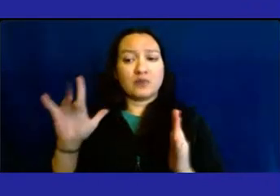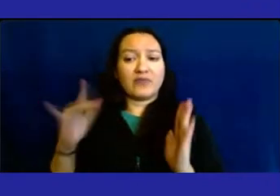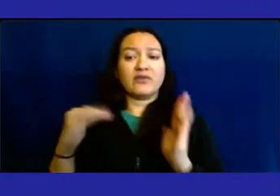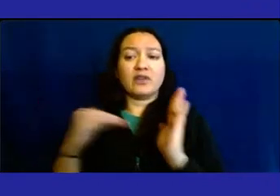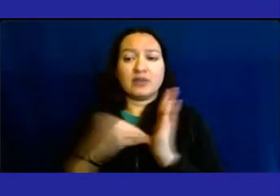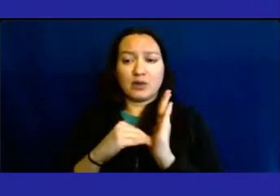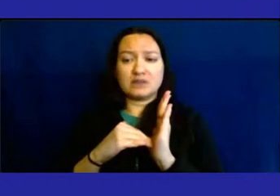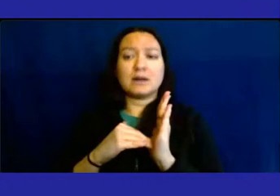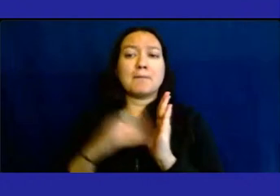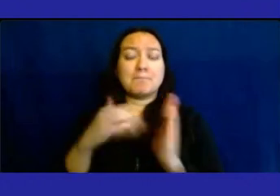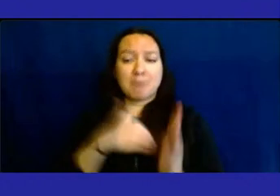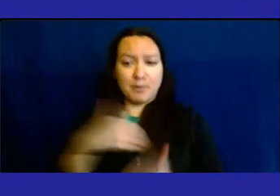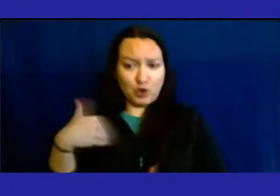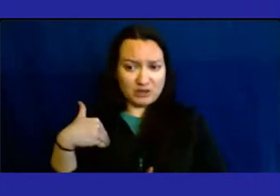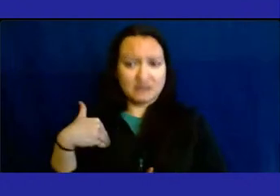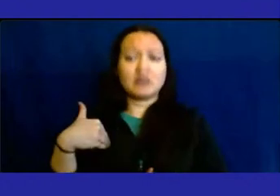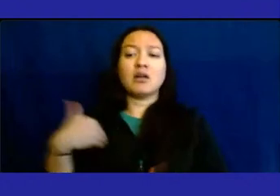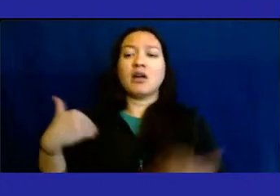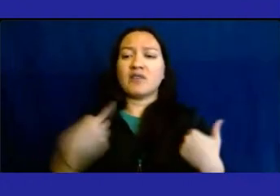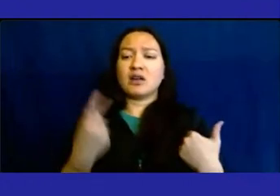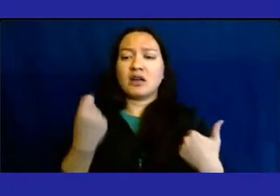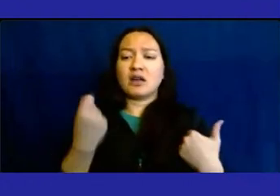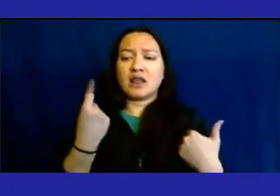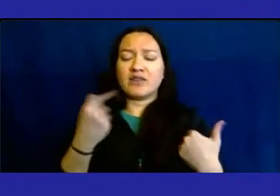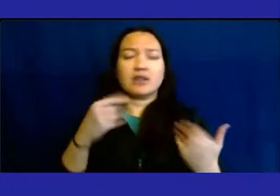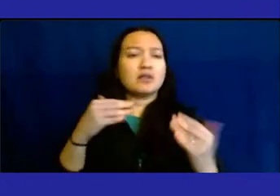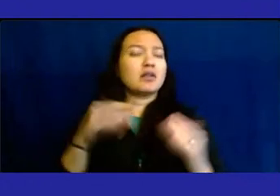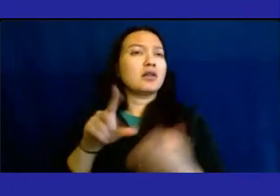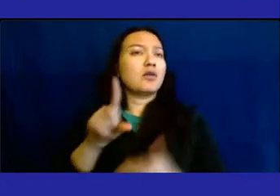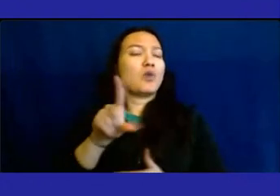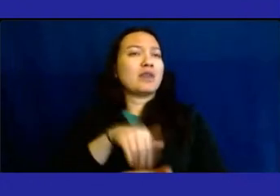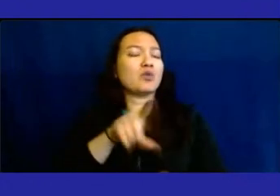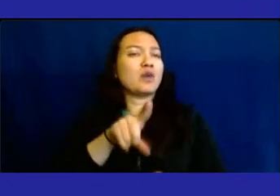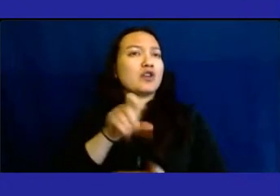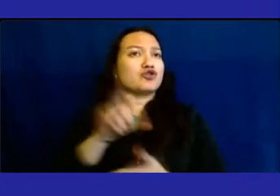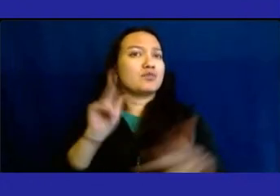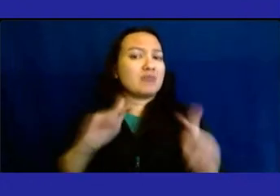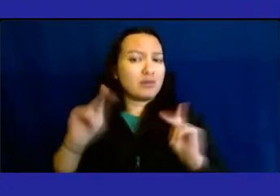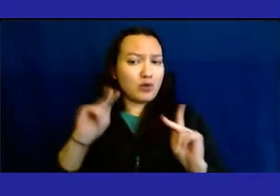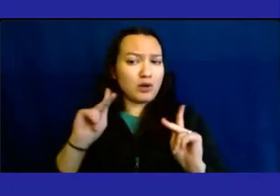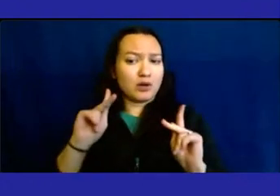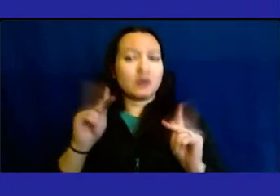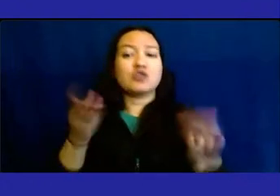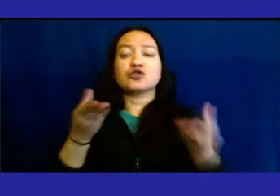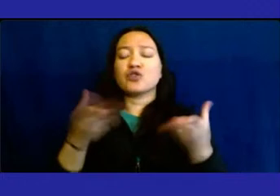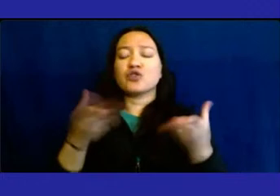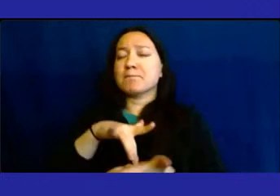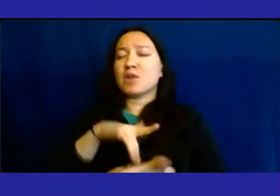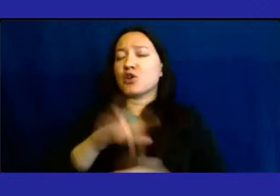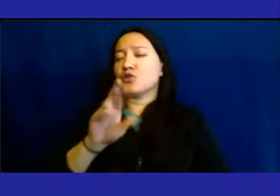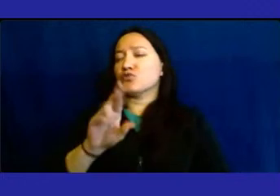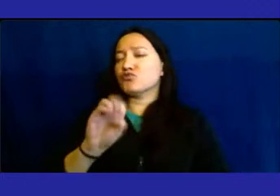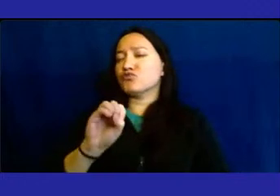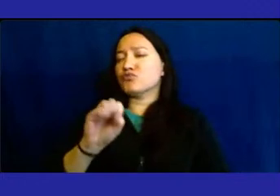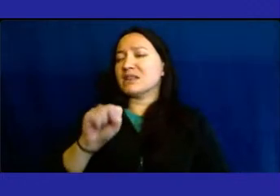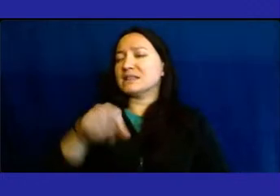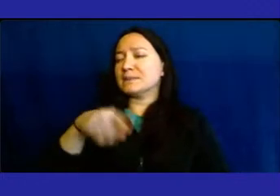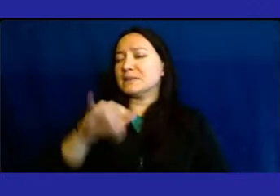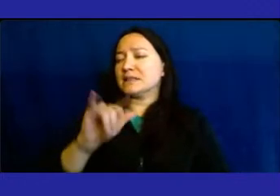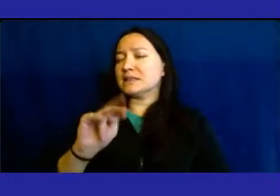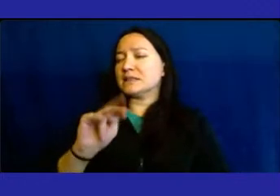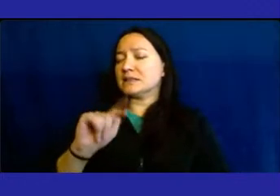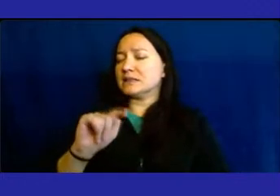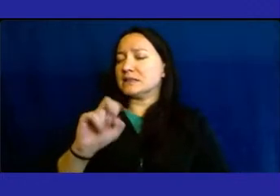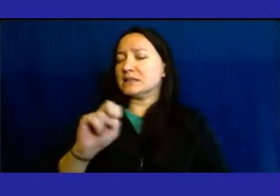We have more than 1,100 people who've been served by our medical respite program. We have a new